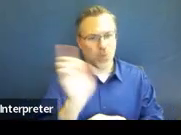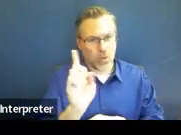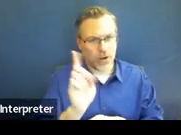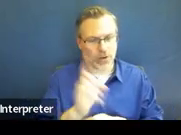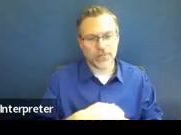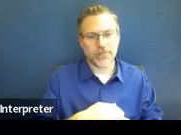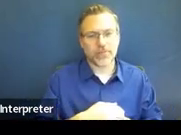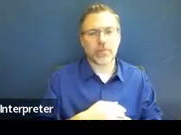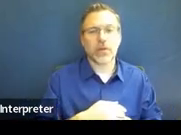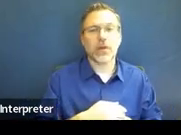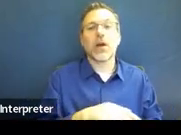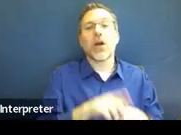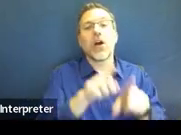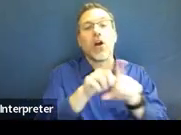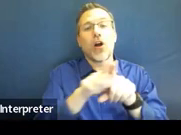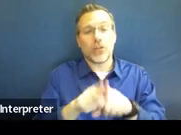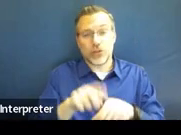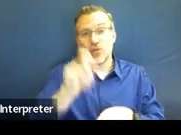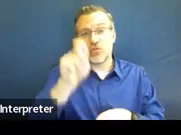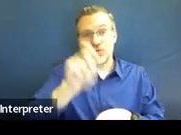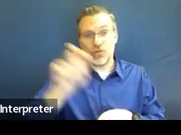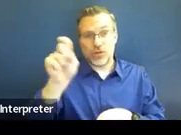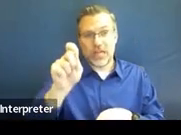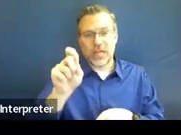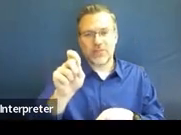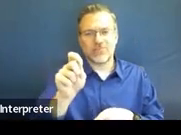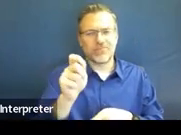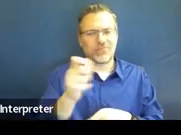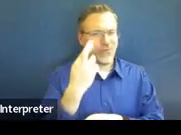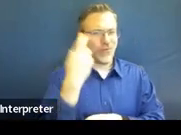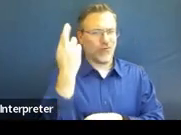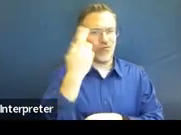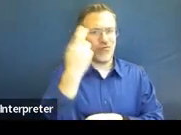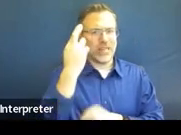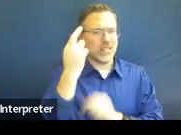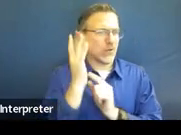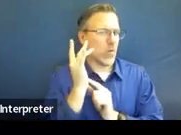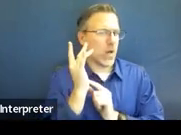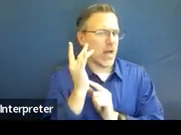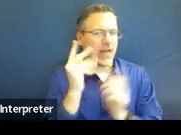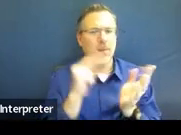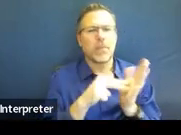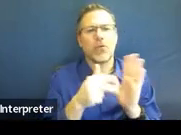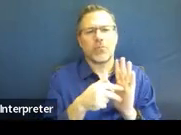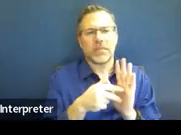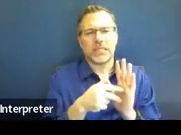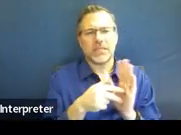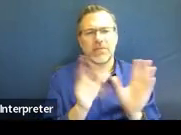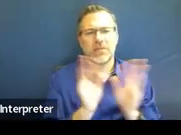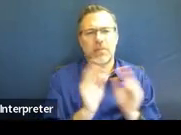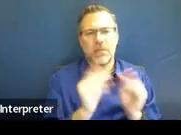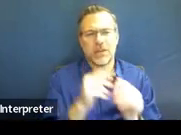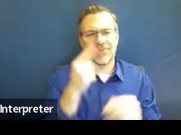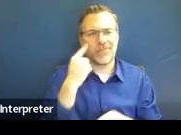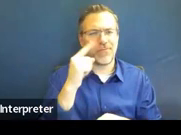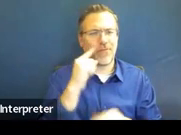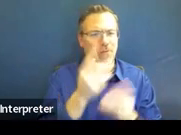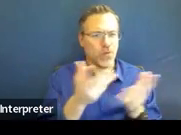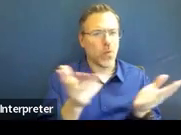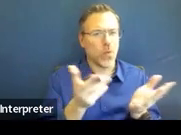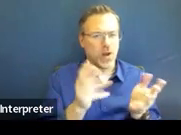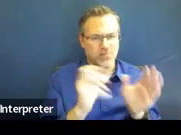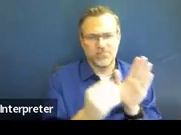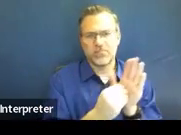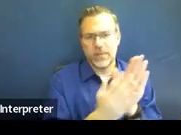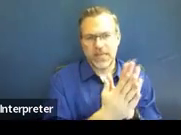notice where you would check off the purpose of the meeting. And just a little side note that if you are working with students where you will